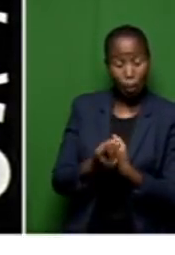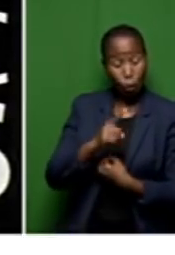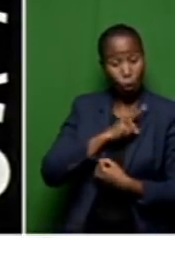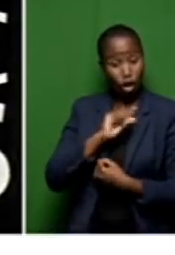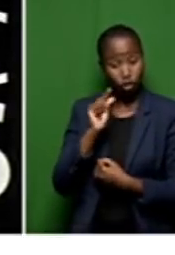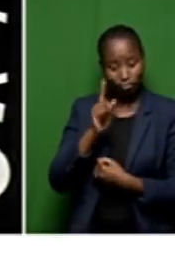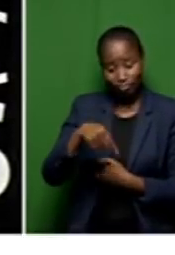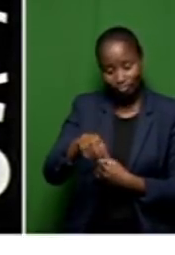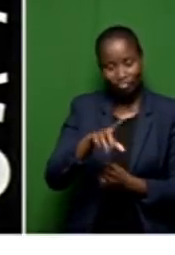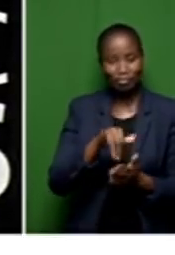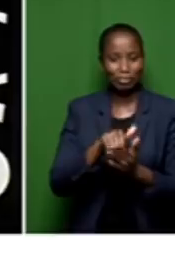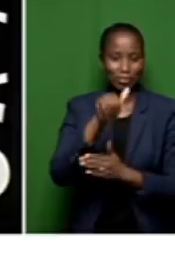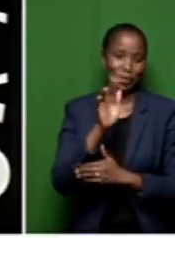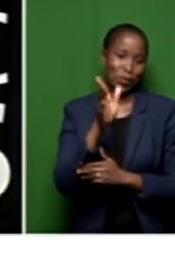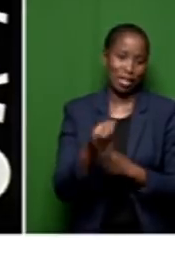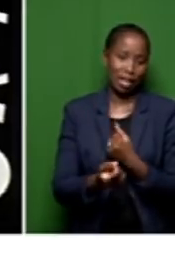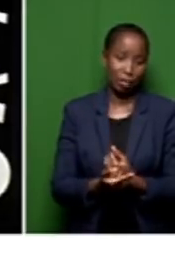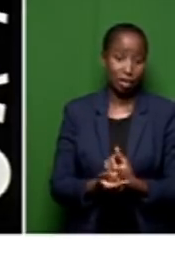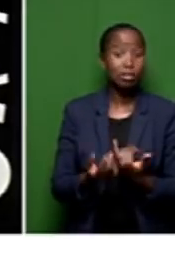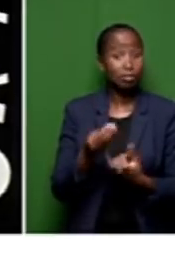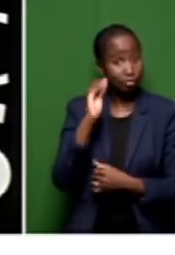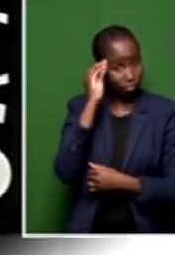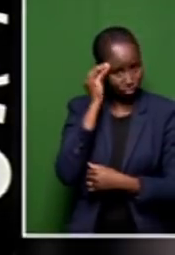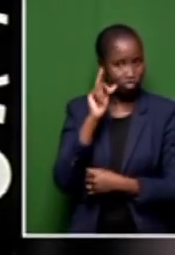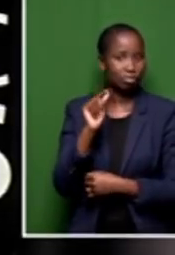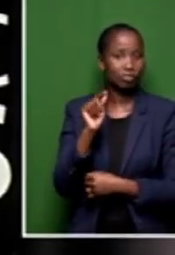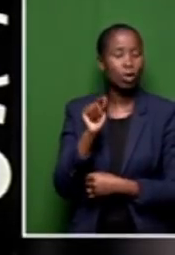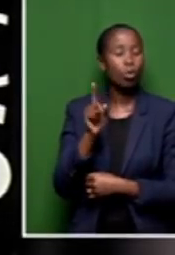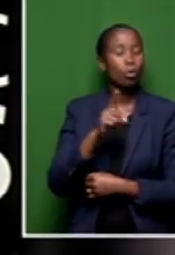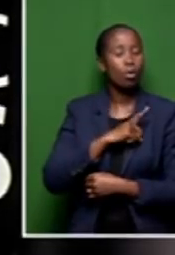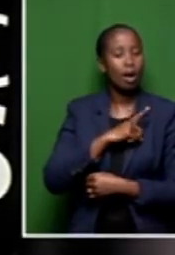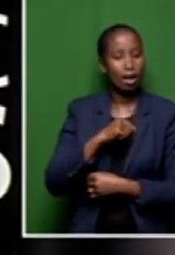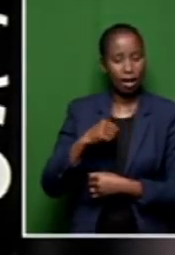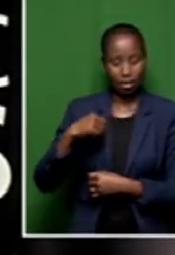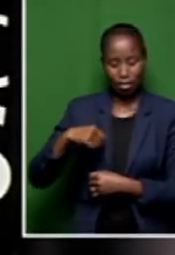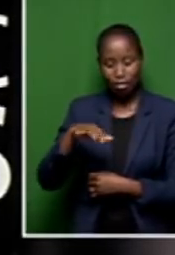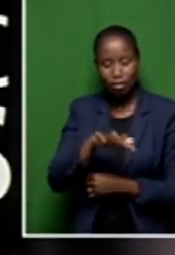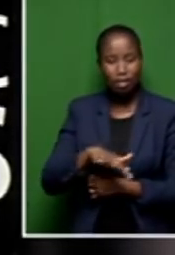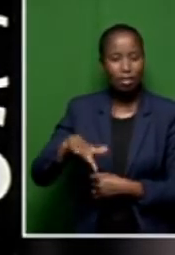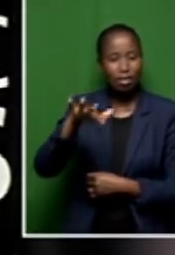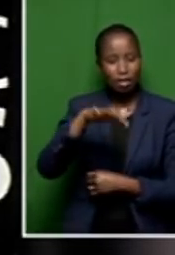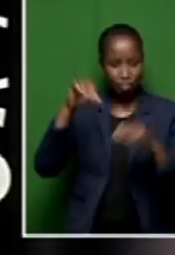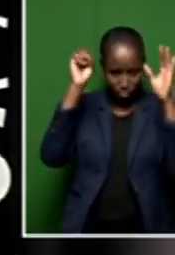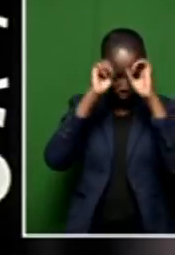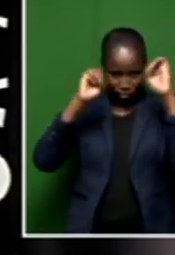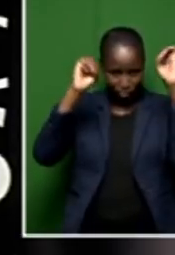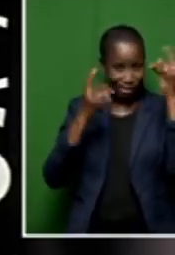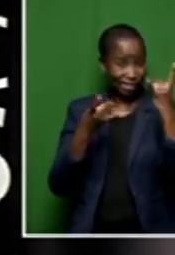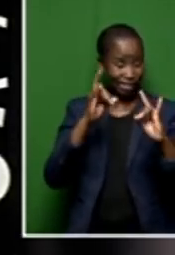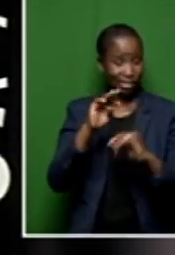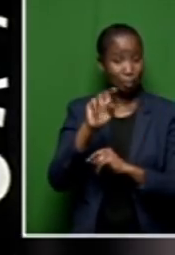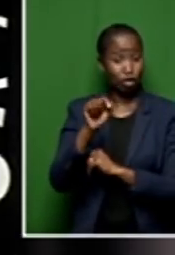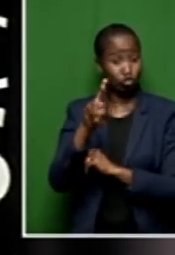1st poll. And interestingly this particular metro, the Buffalo City metro, in the 2016